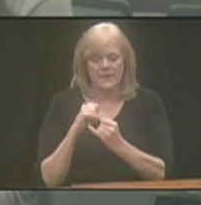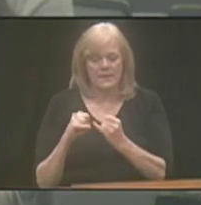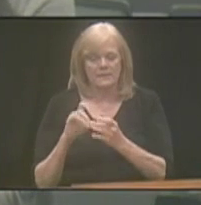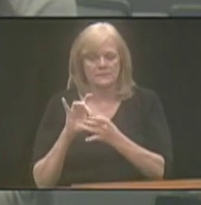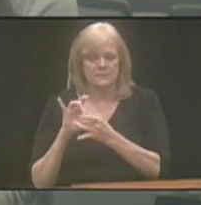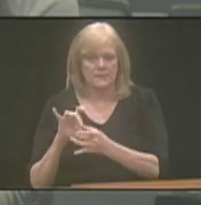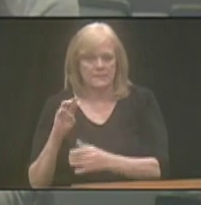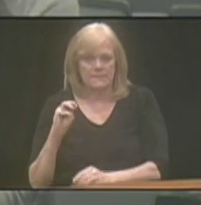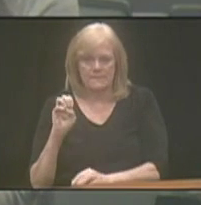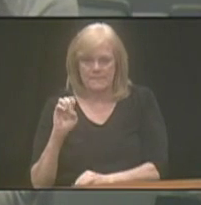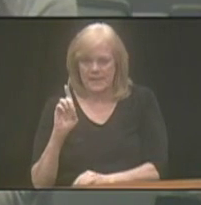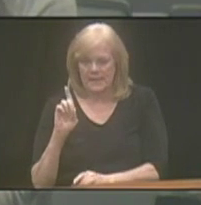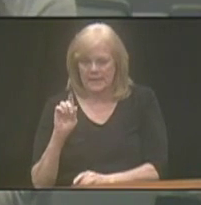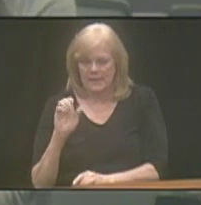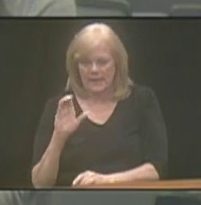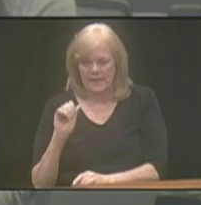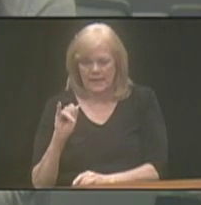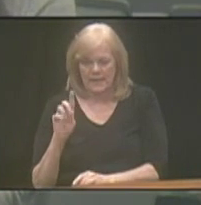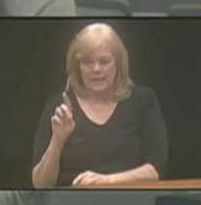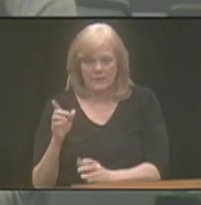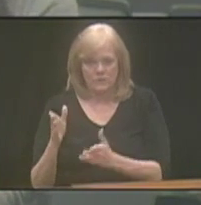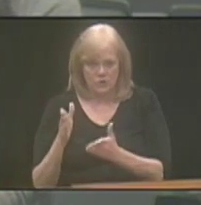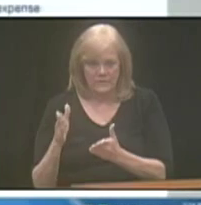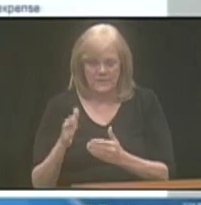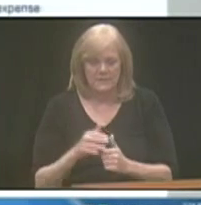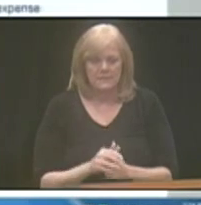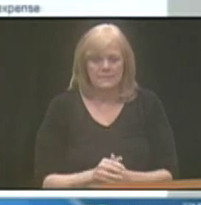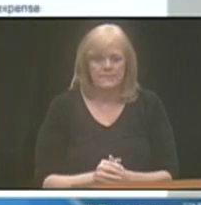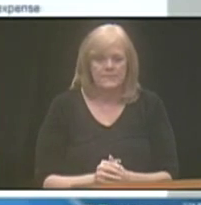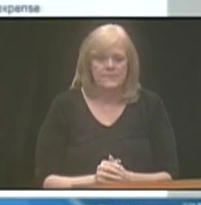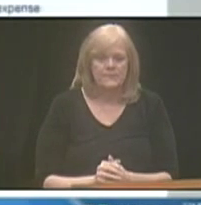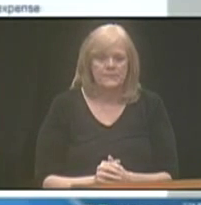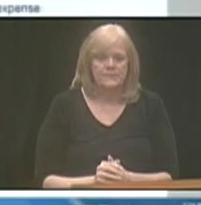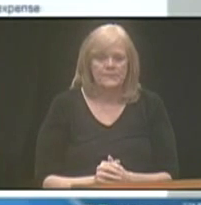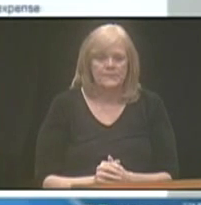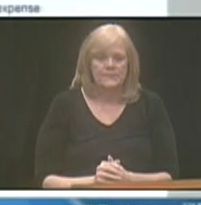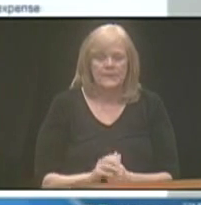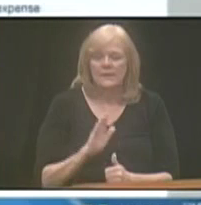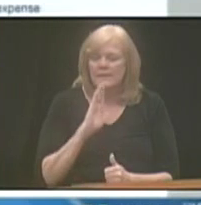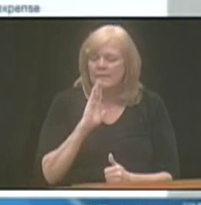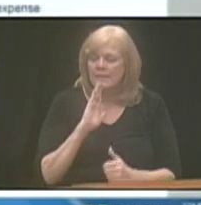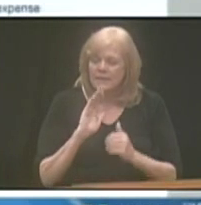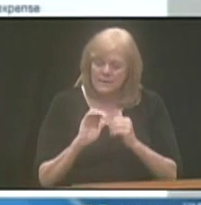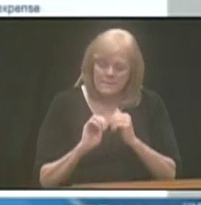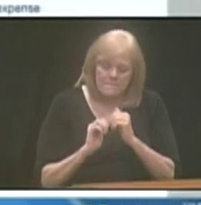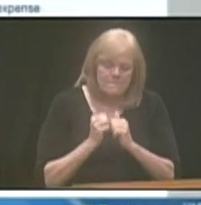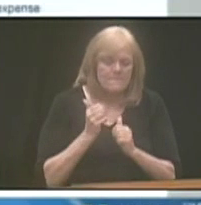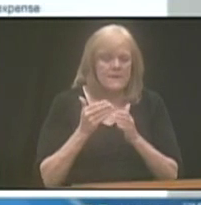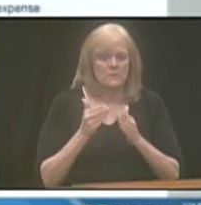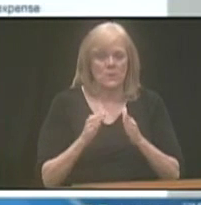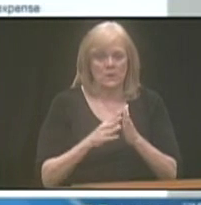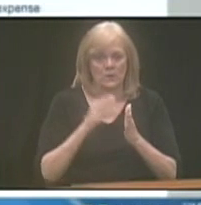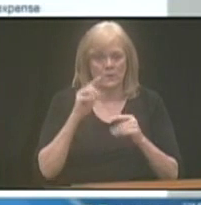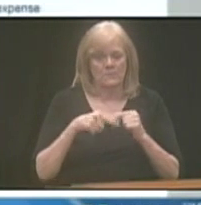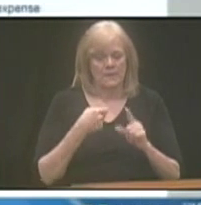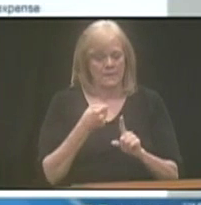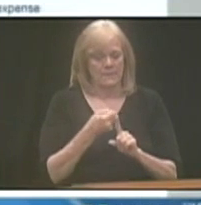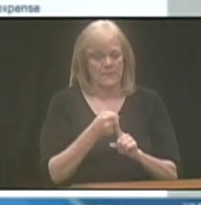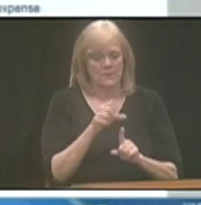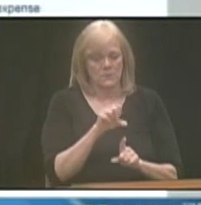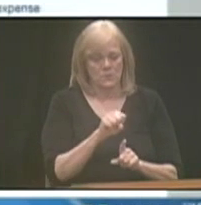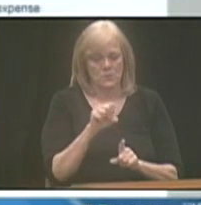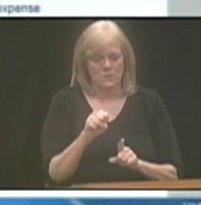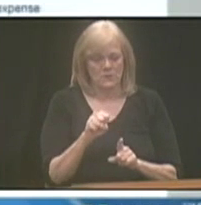one is tied to the Medicaid services. So, the best way to learn about the impact to Social